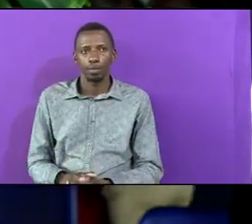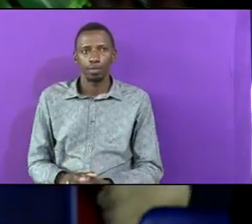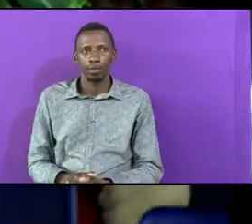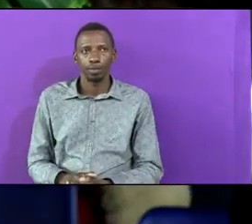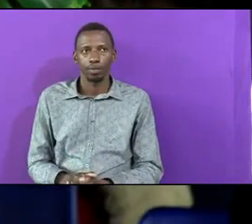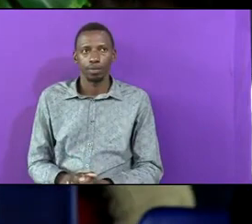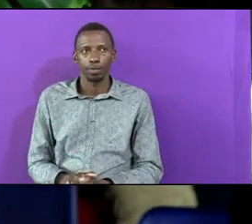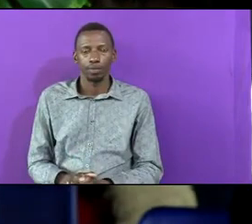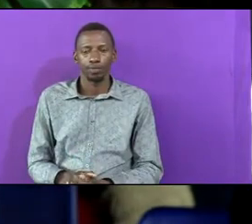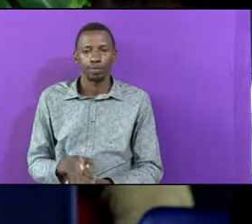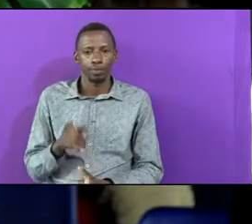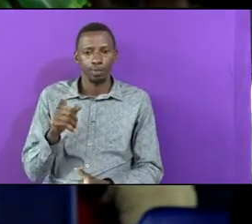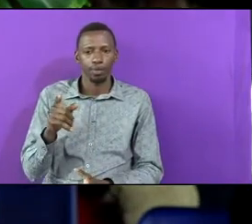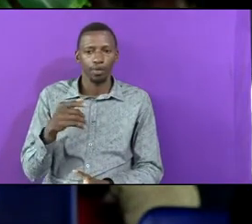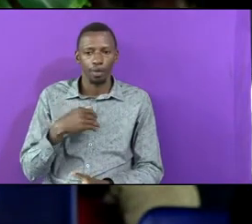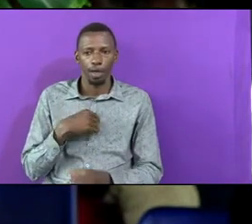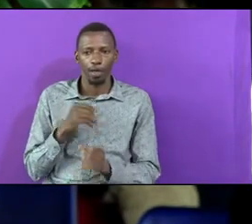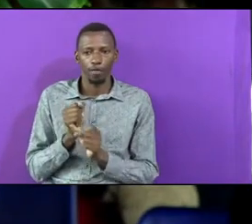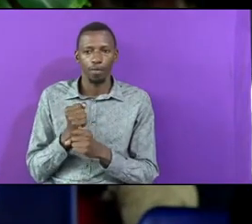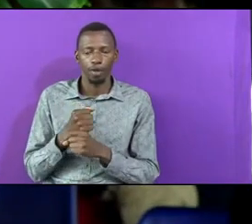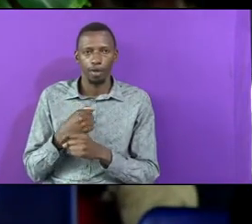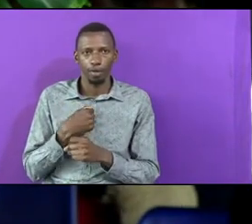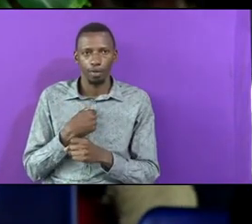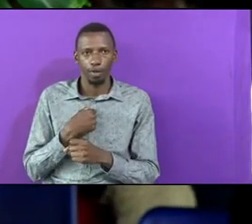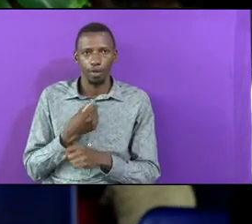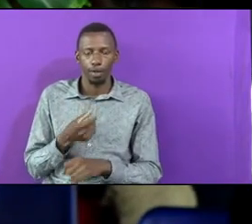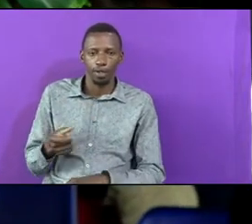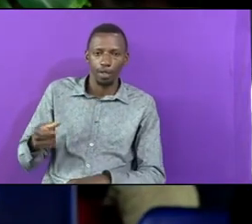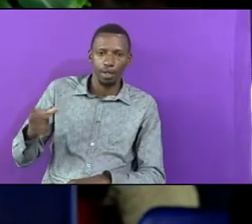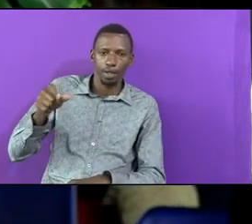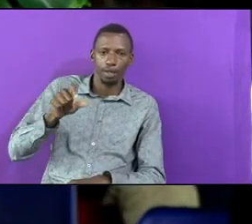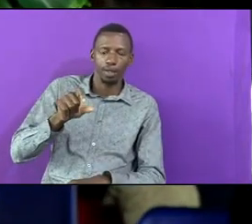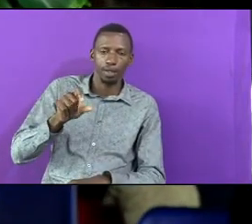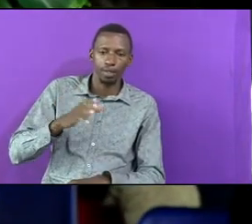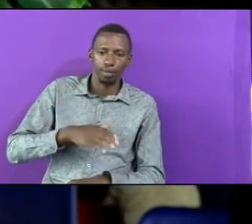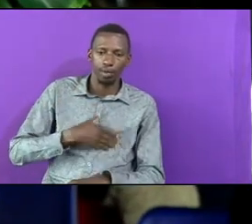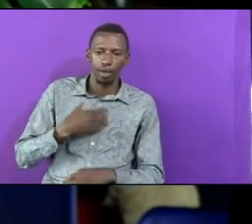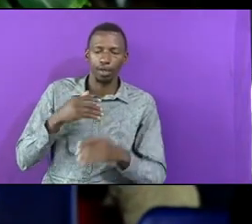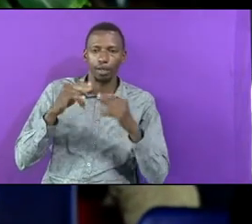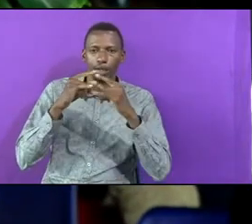Actually It Has Made Me Increase My Camp Offering